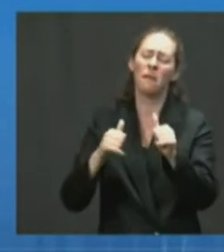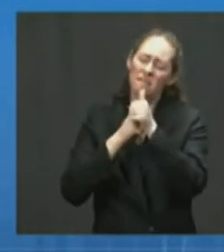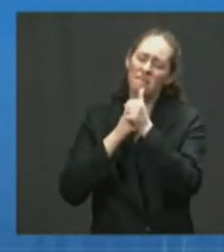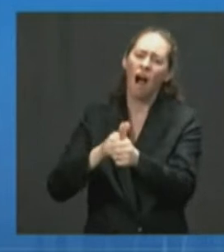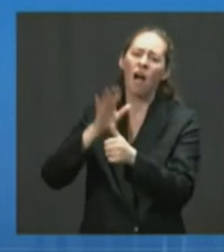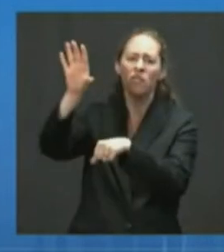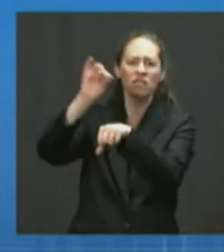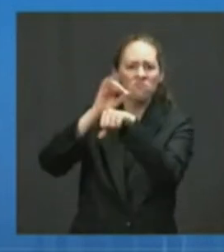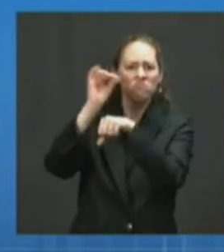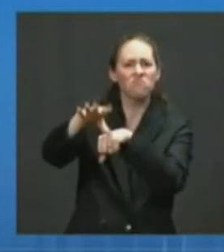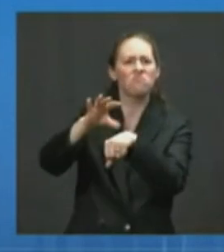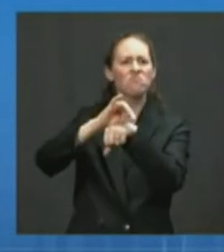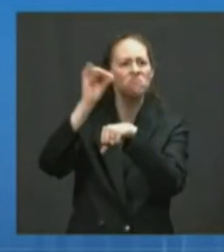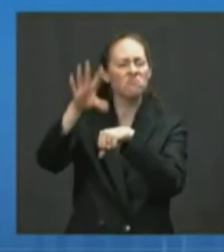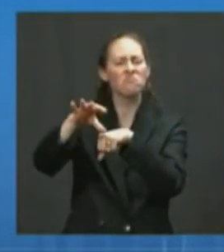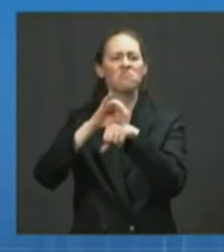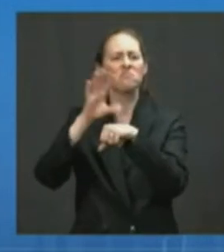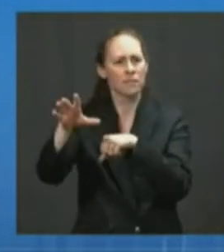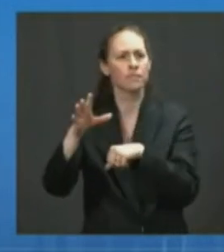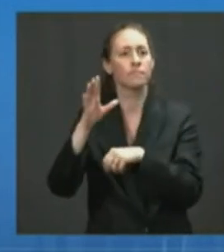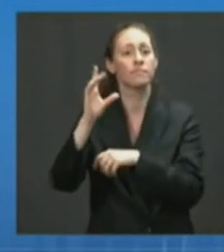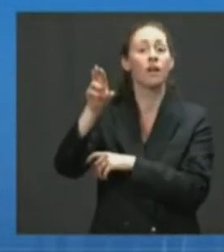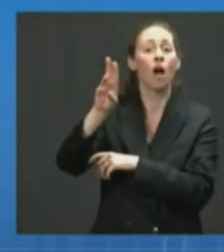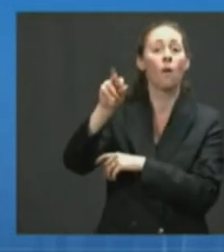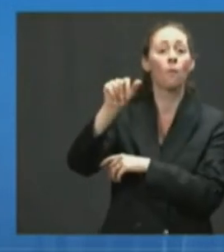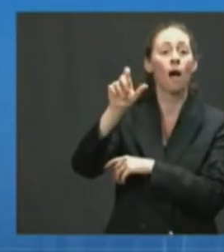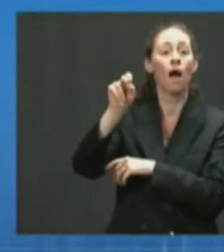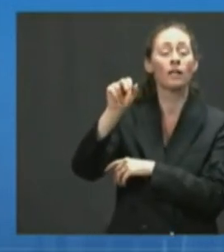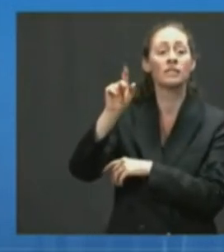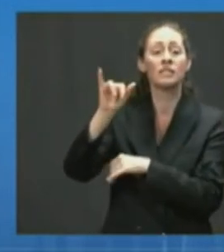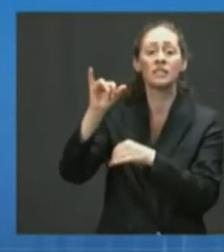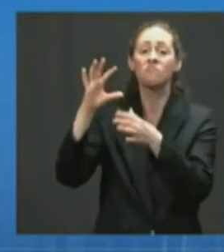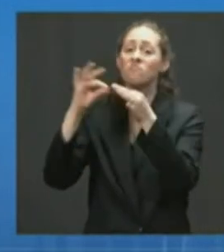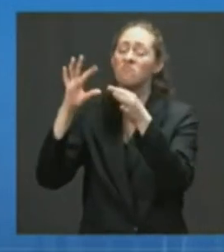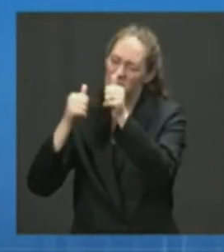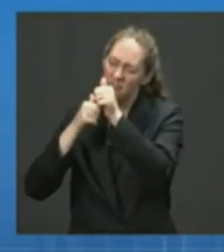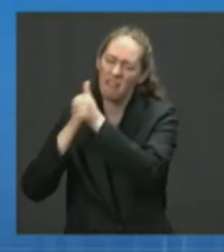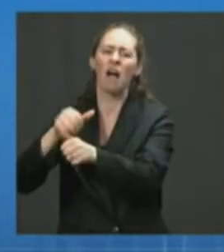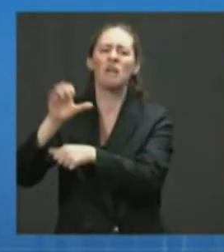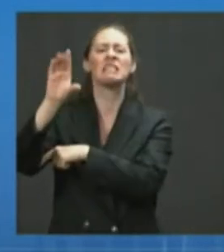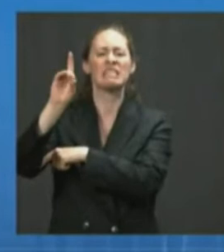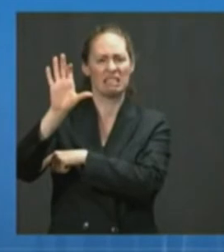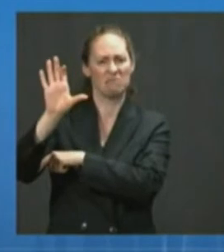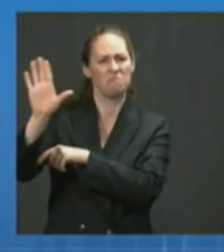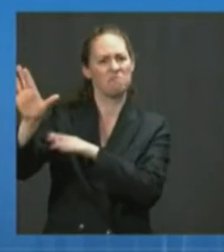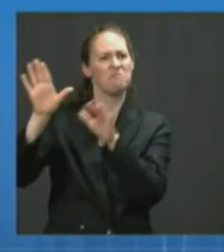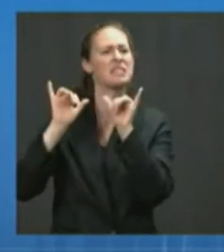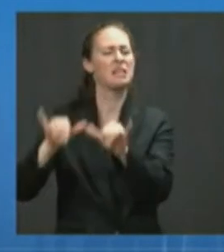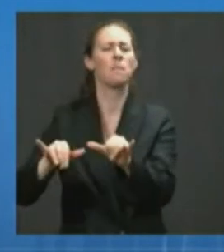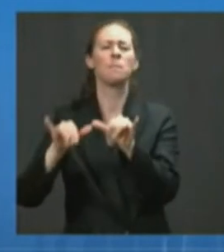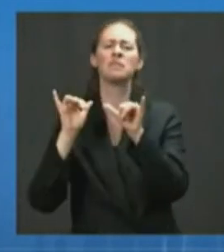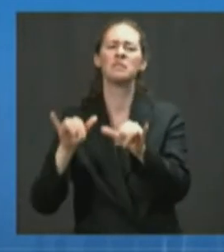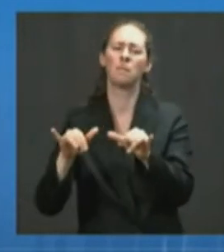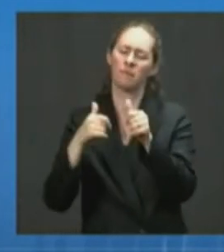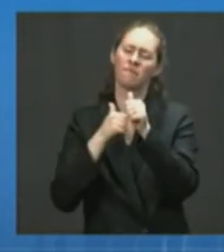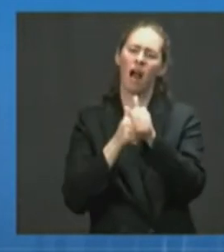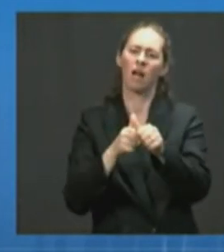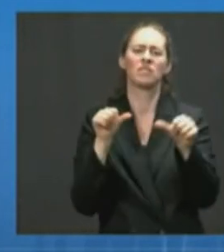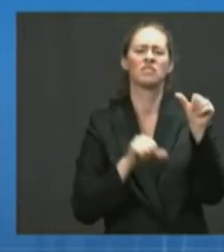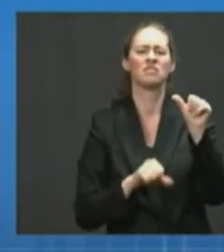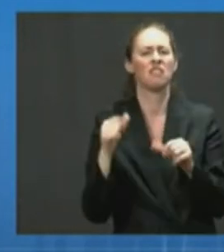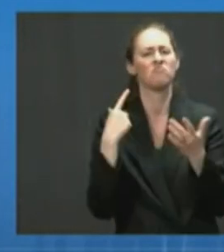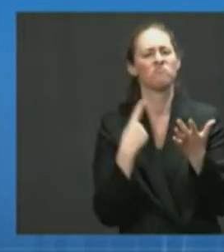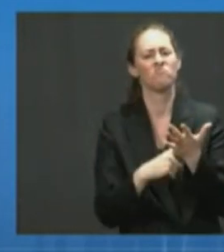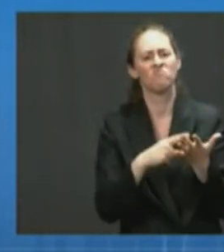Dr. Walensky and her team at the CDC. So we will continue to follow the science and follow CDC on